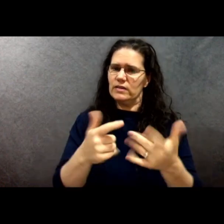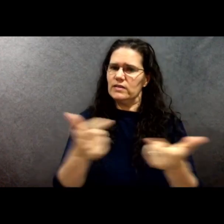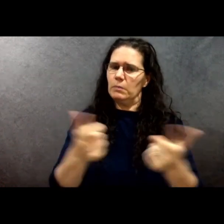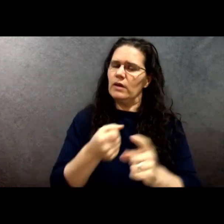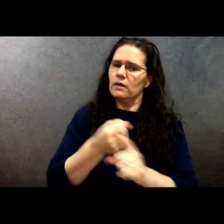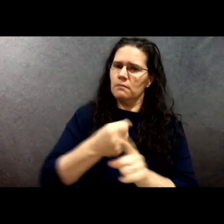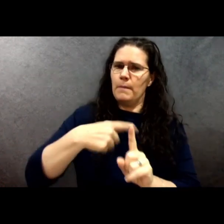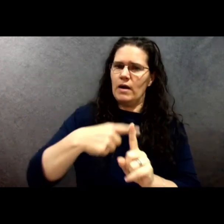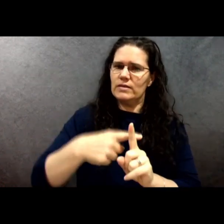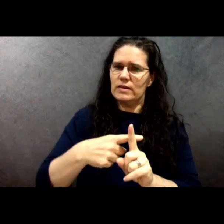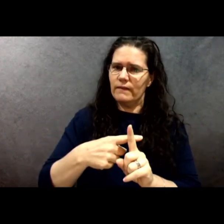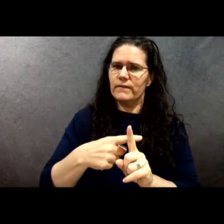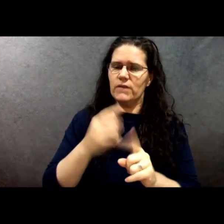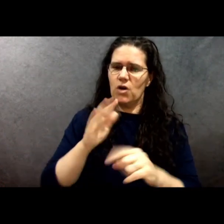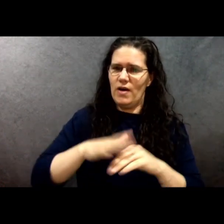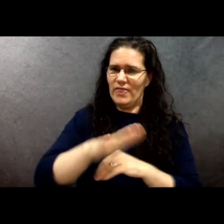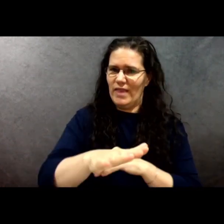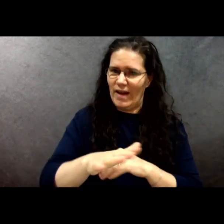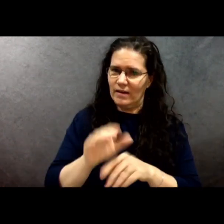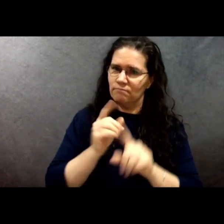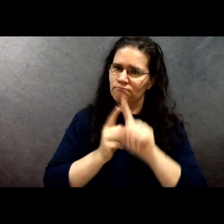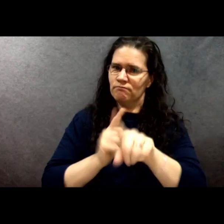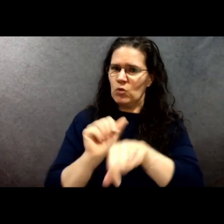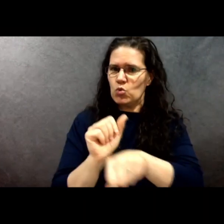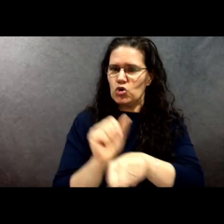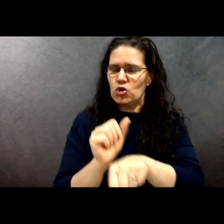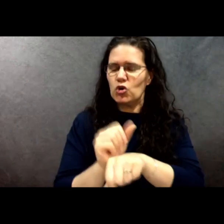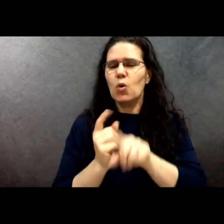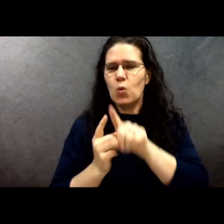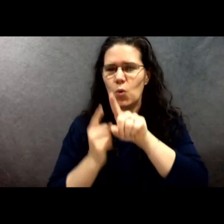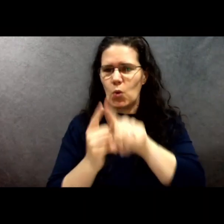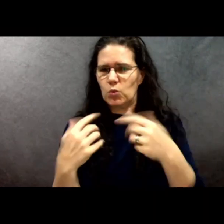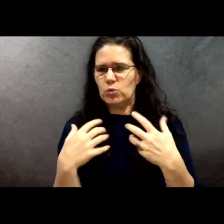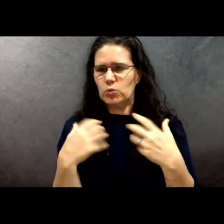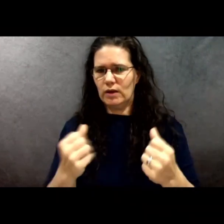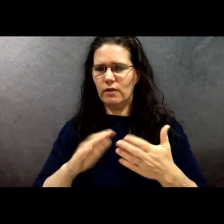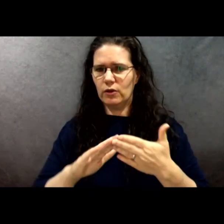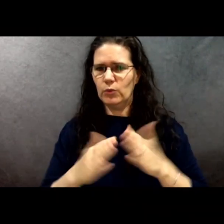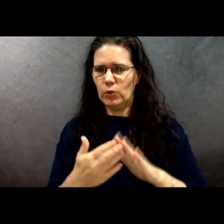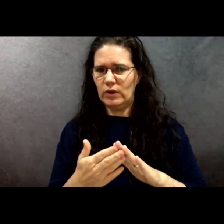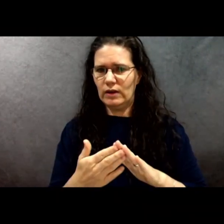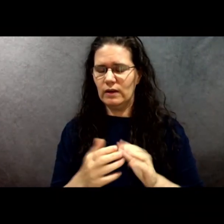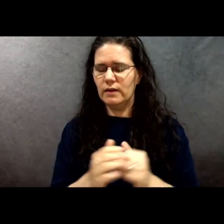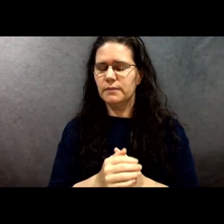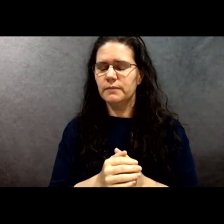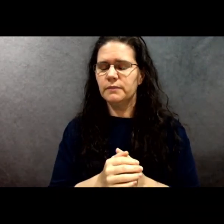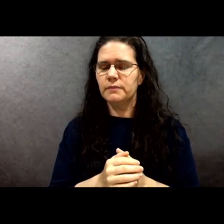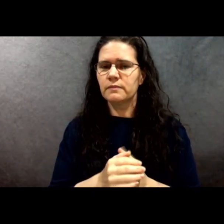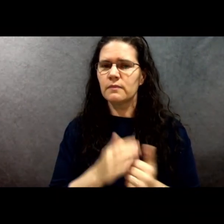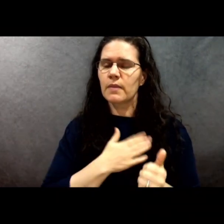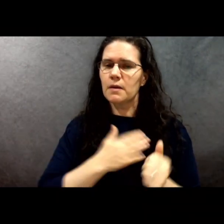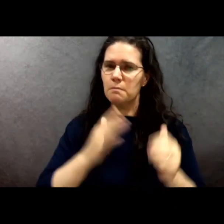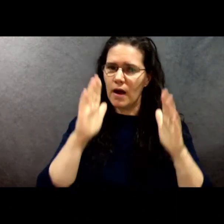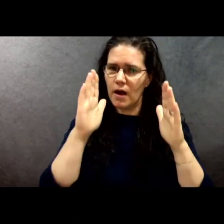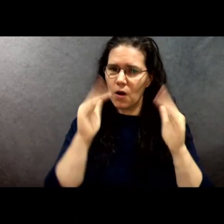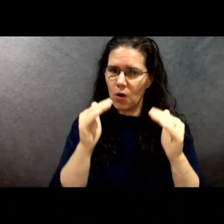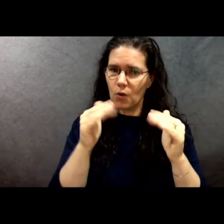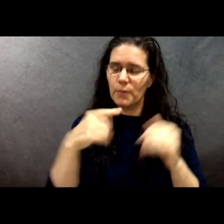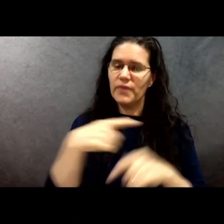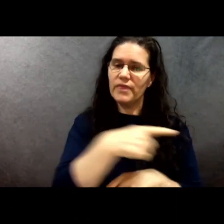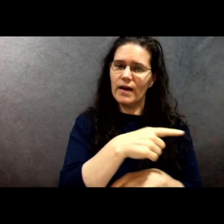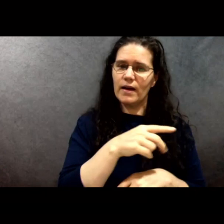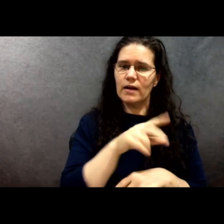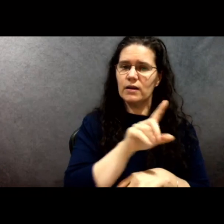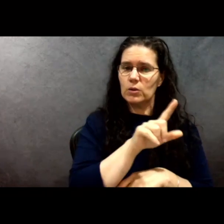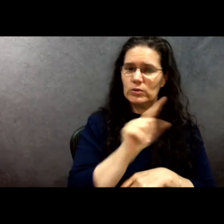work toward healing the community. It is my hope that the engagement that Lieutenant Pedrini is